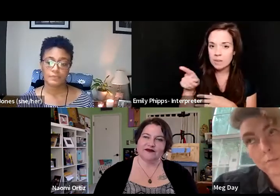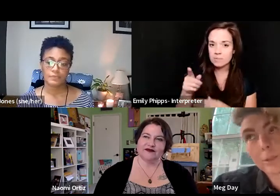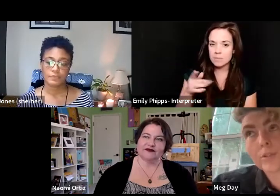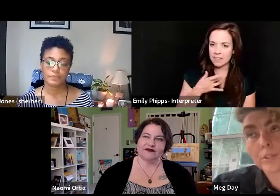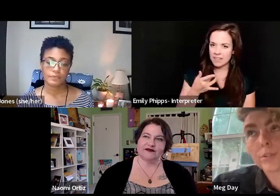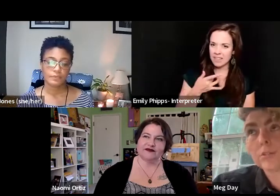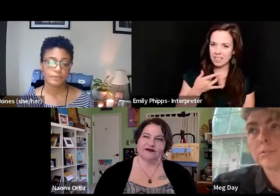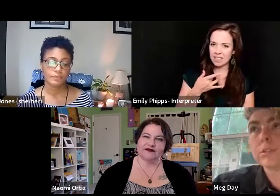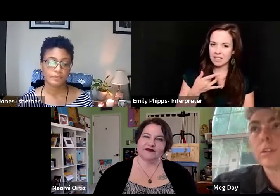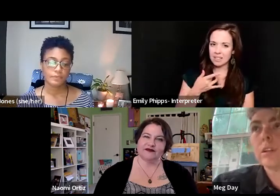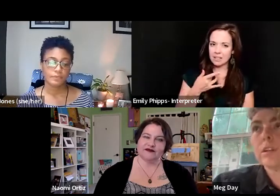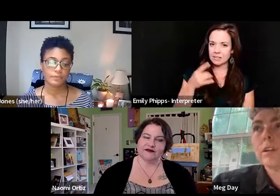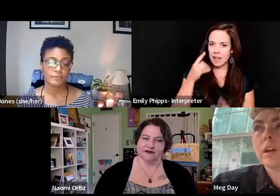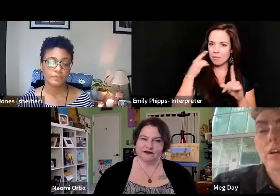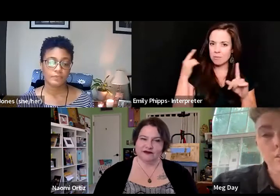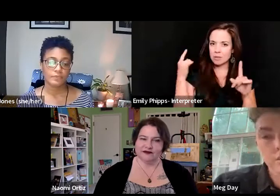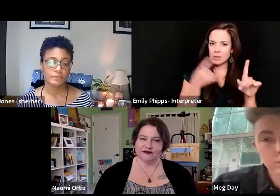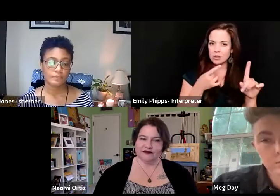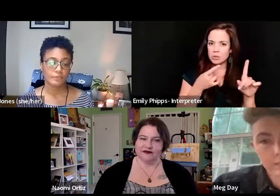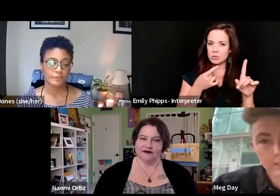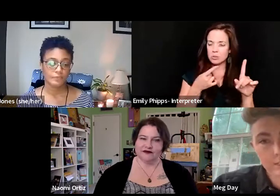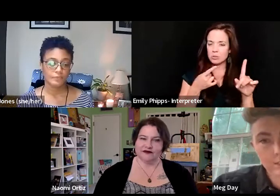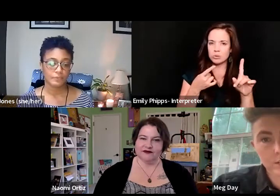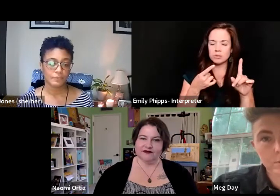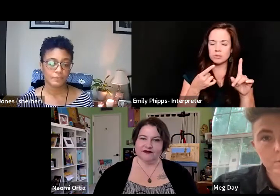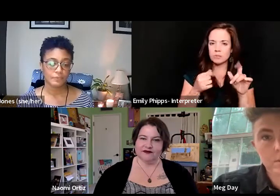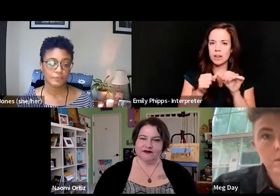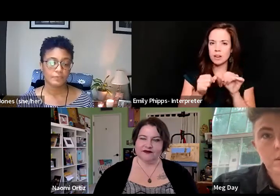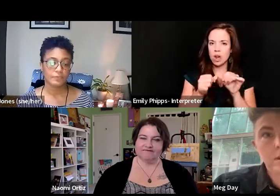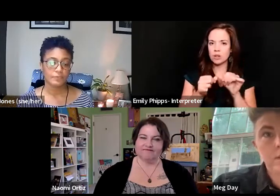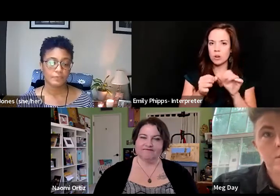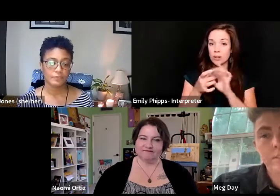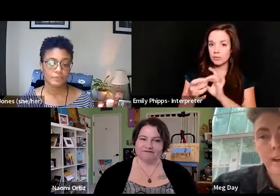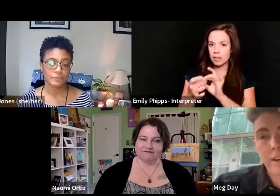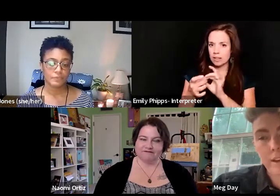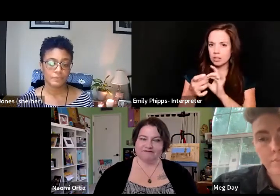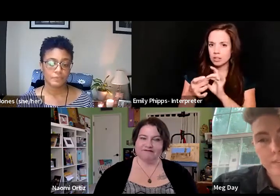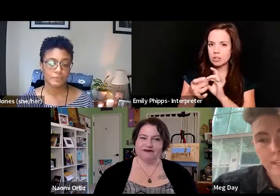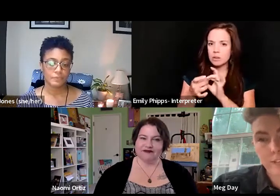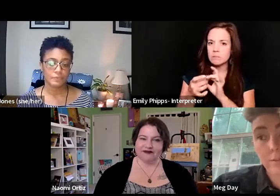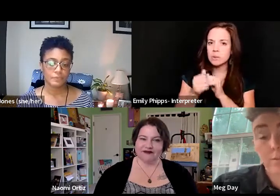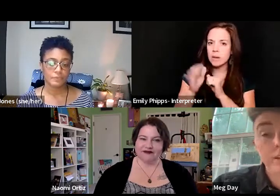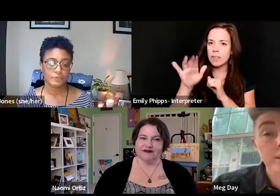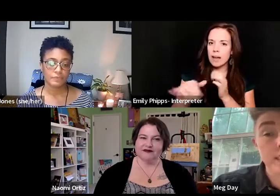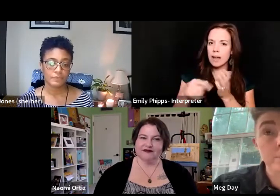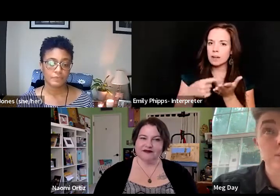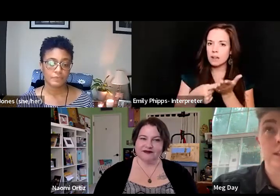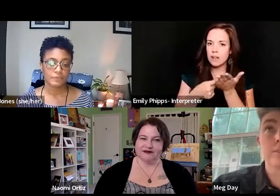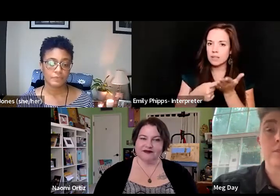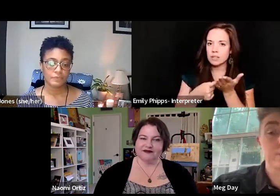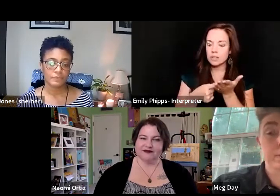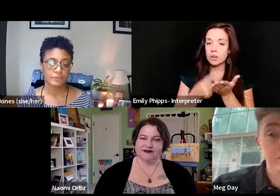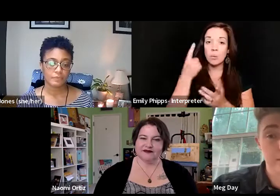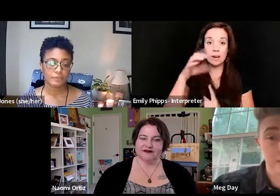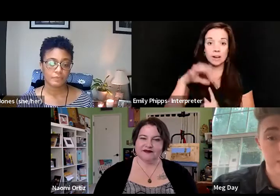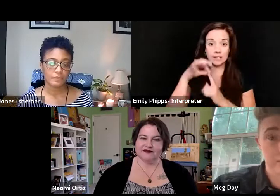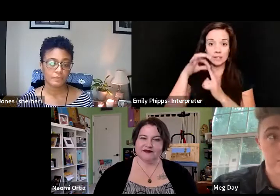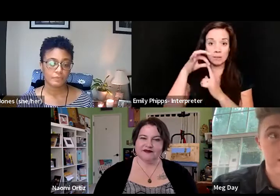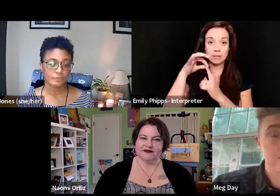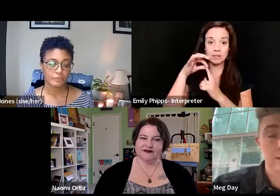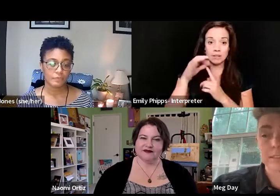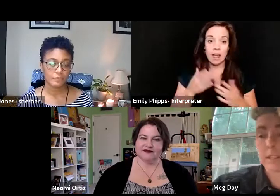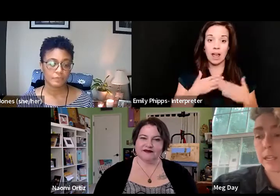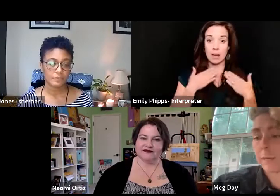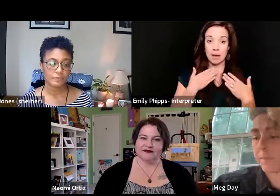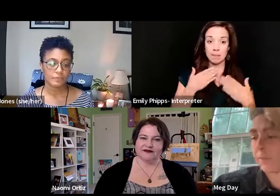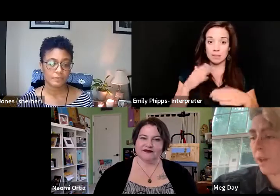pursued an ongoing relationship, um, with that conversation. One exception, which I'm happy to shout